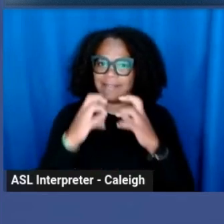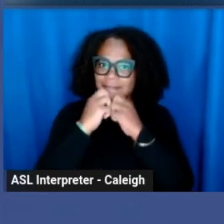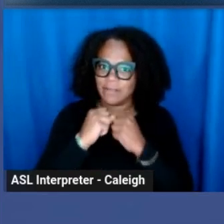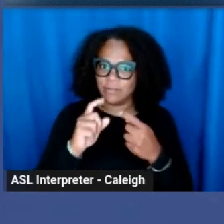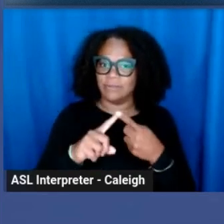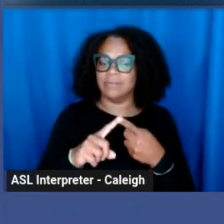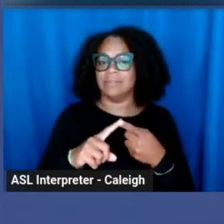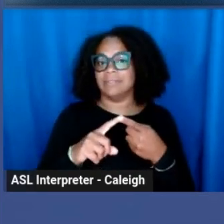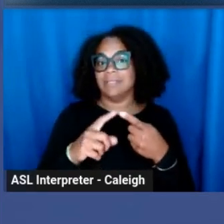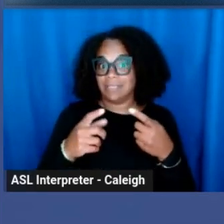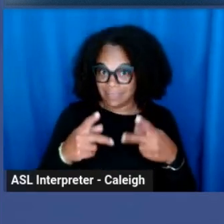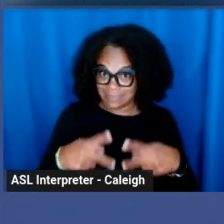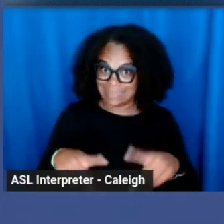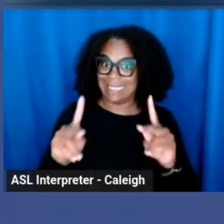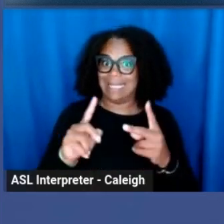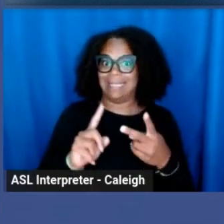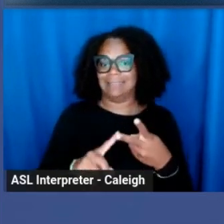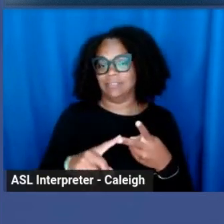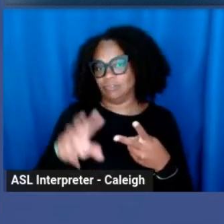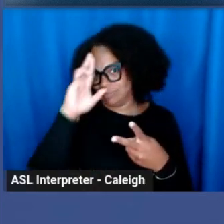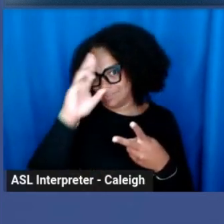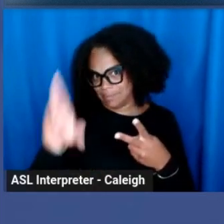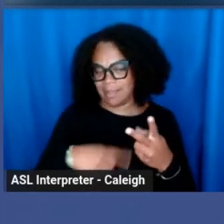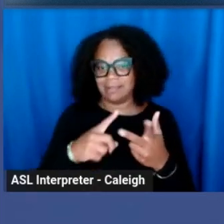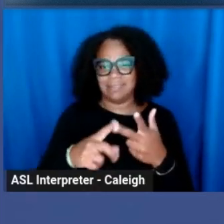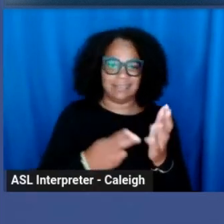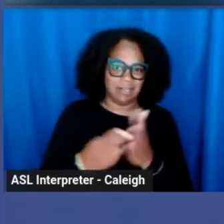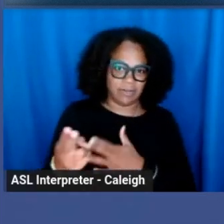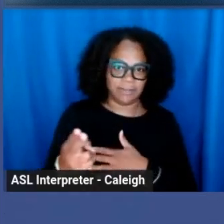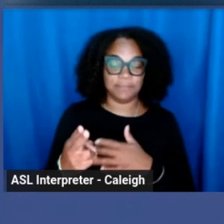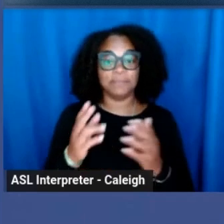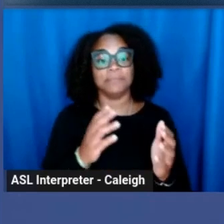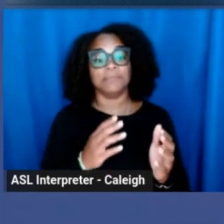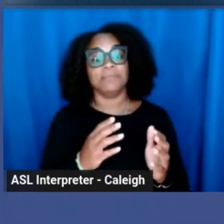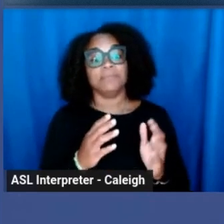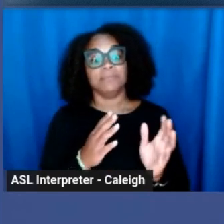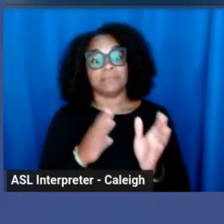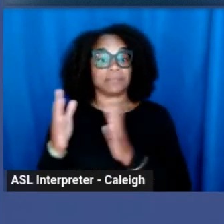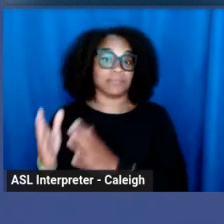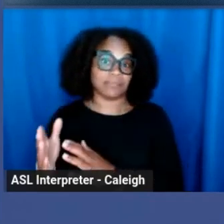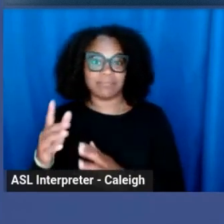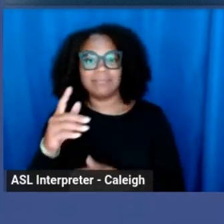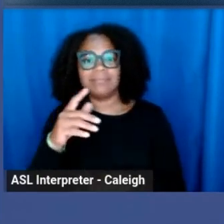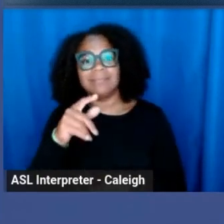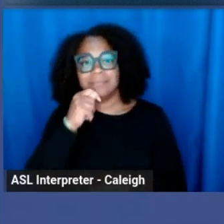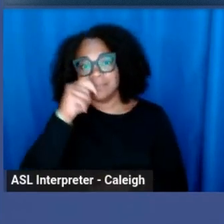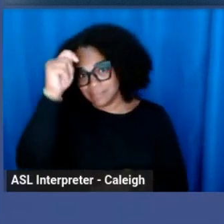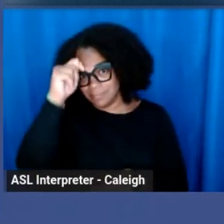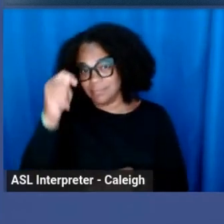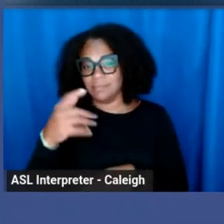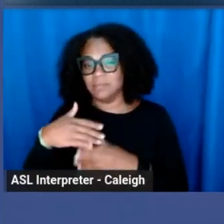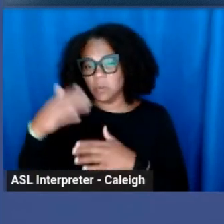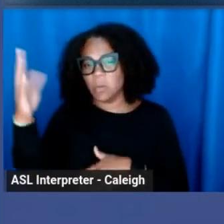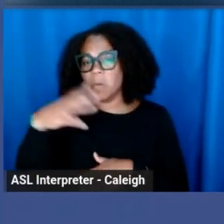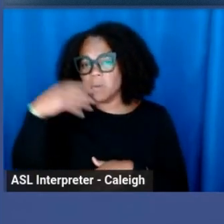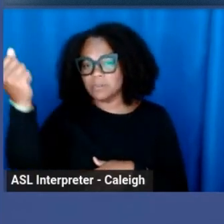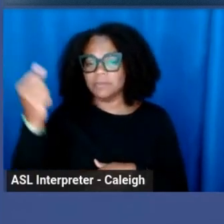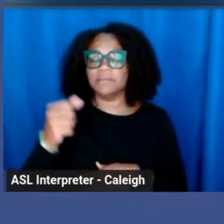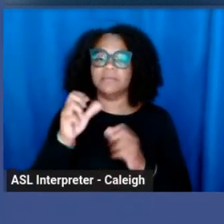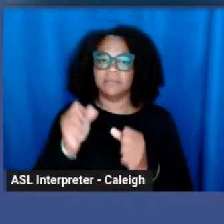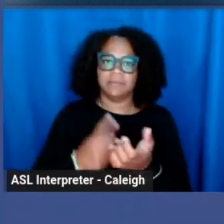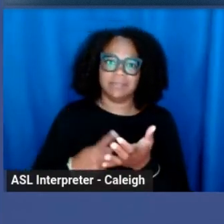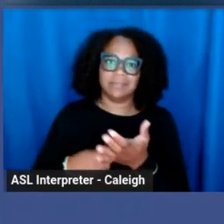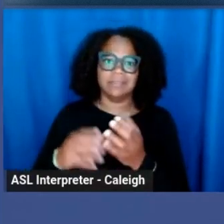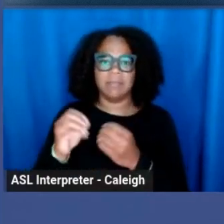and integrity. Now with adolescents, as they are older, you can discuss the more nuanced aspects such as legal framework